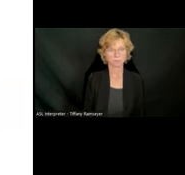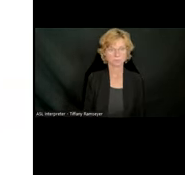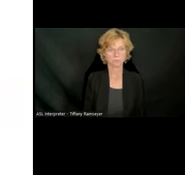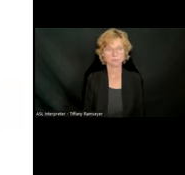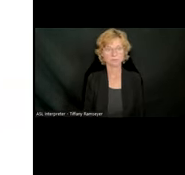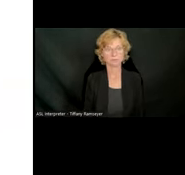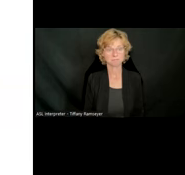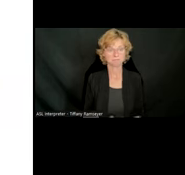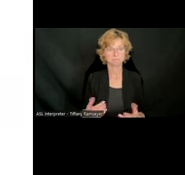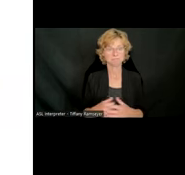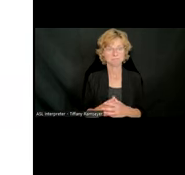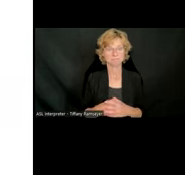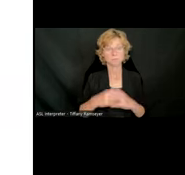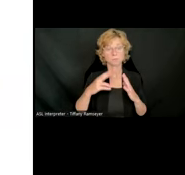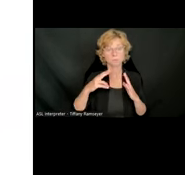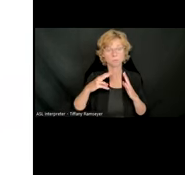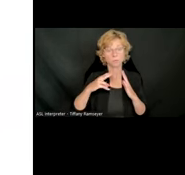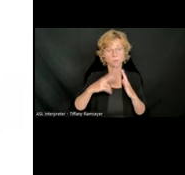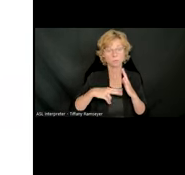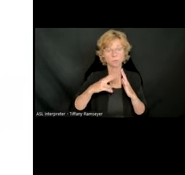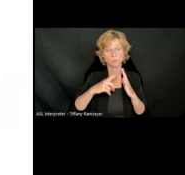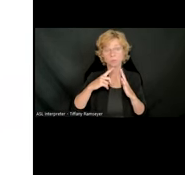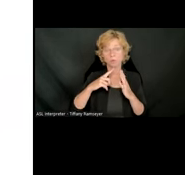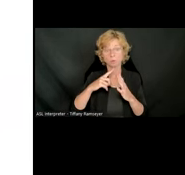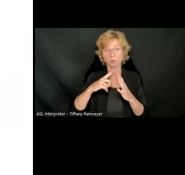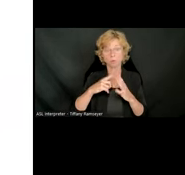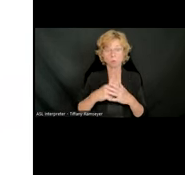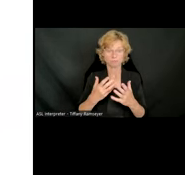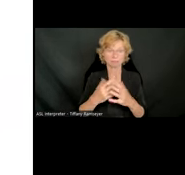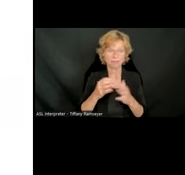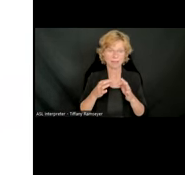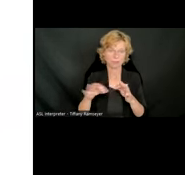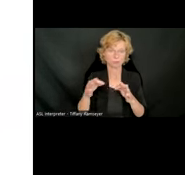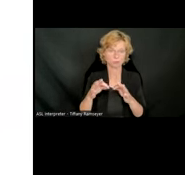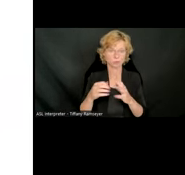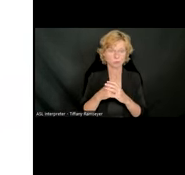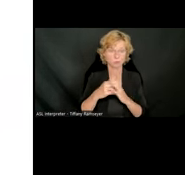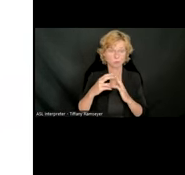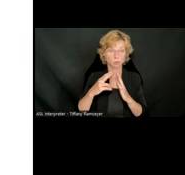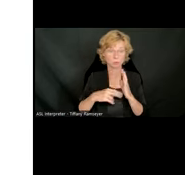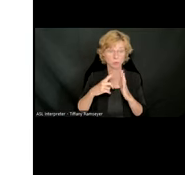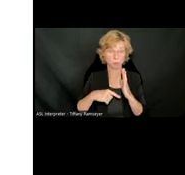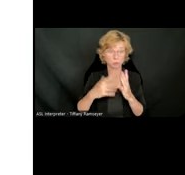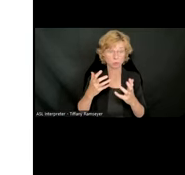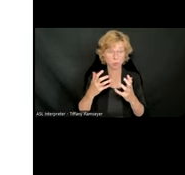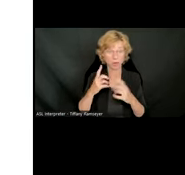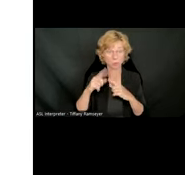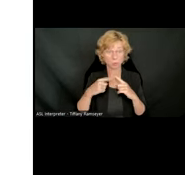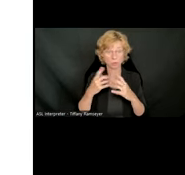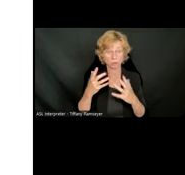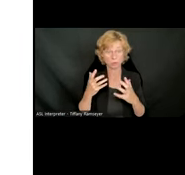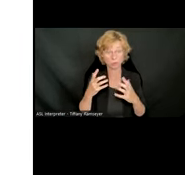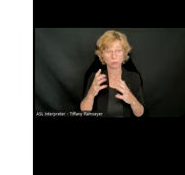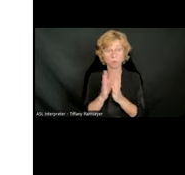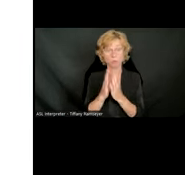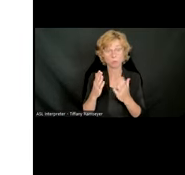Read what you want, where you want with Bookshare Reader. Bookshare Reader opens the door to millions of e-books and easy